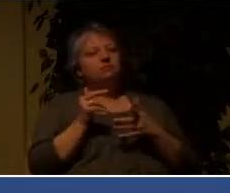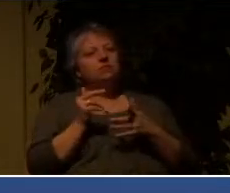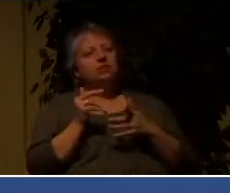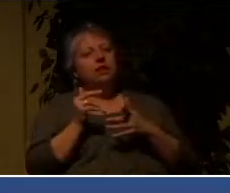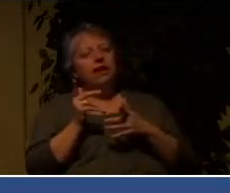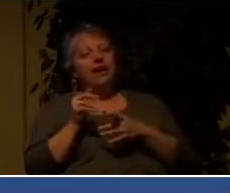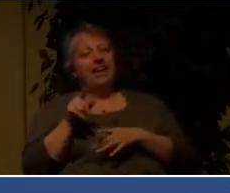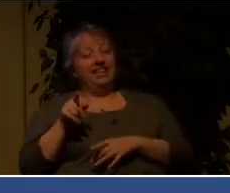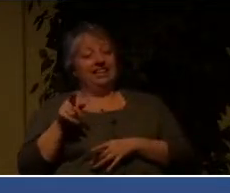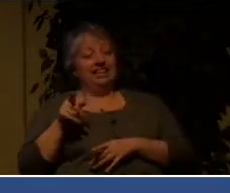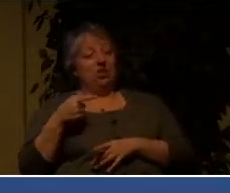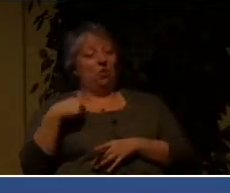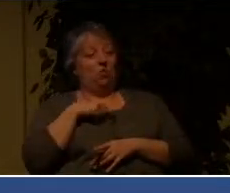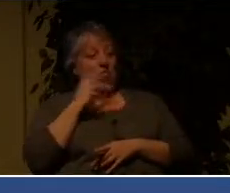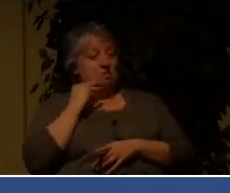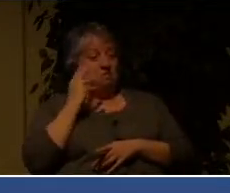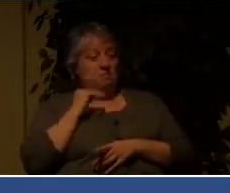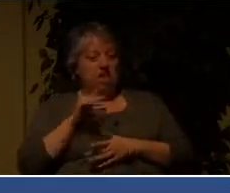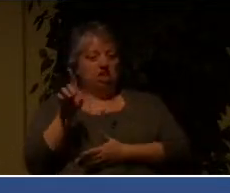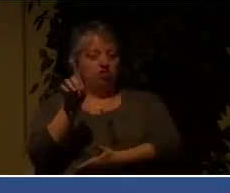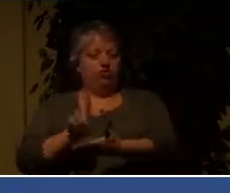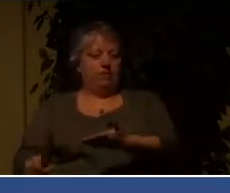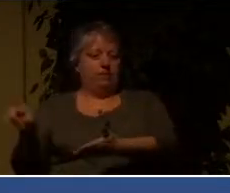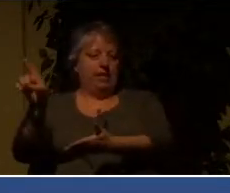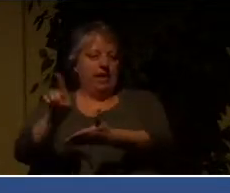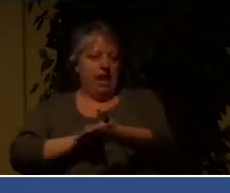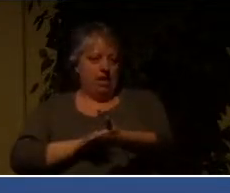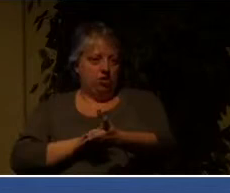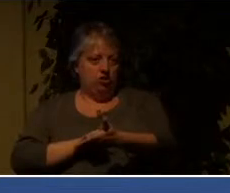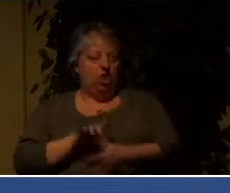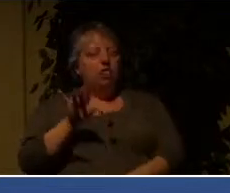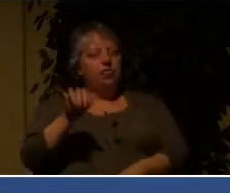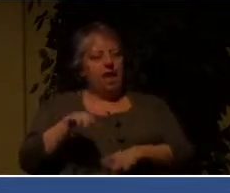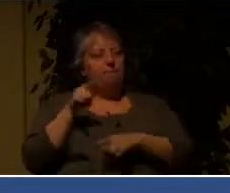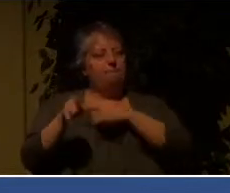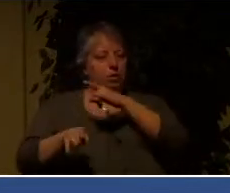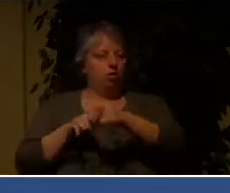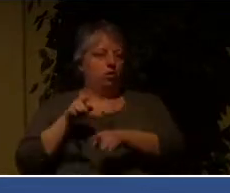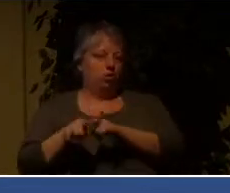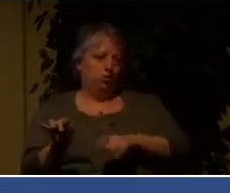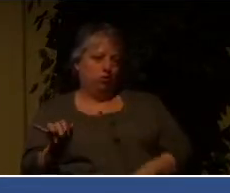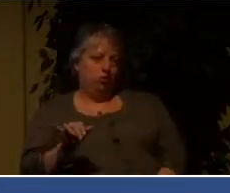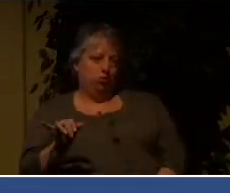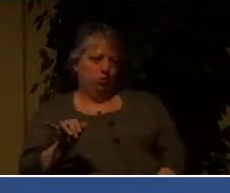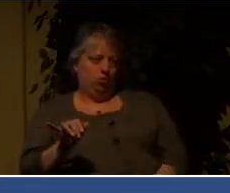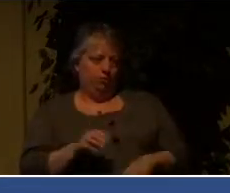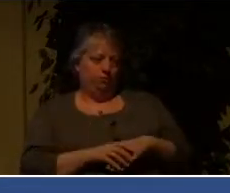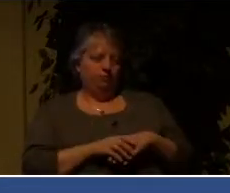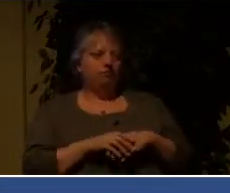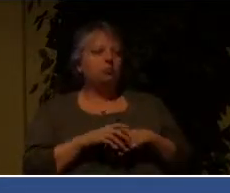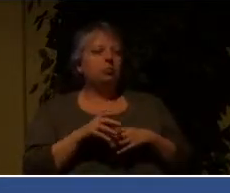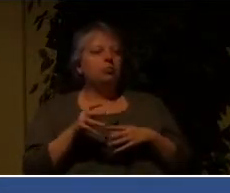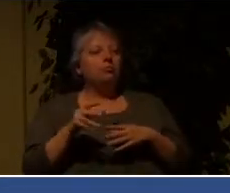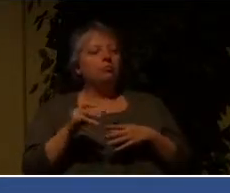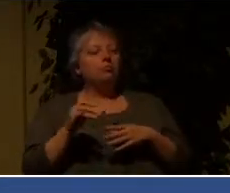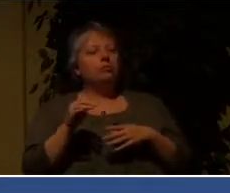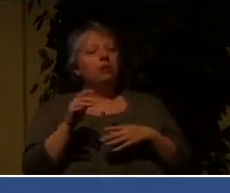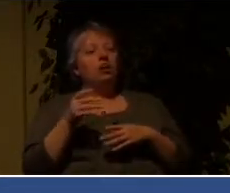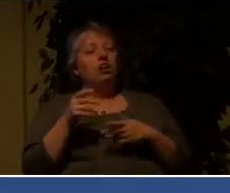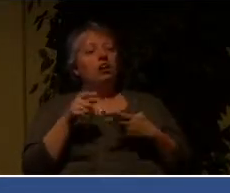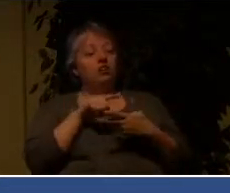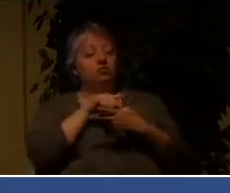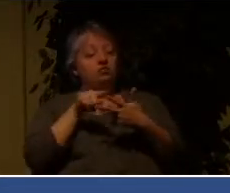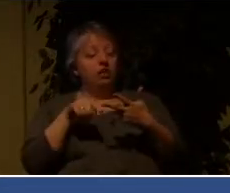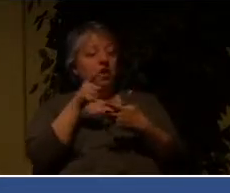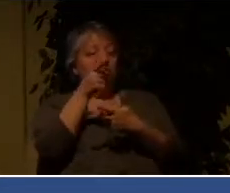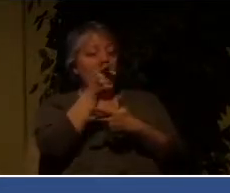discriminated against, and that is also a form of persecution. Three very quick illustrations of stories that have been in the news